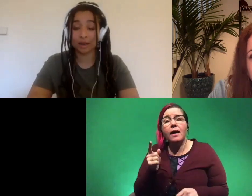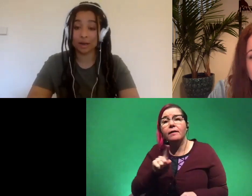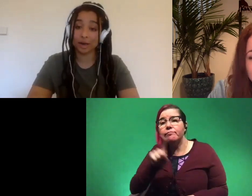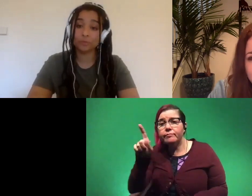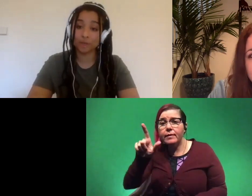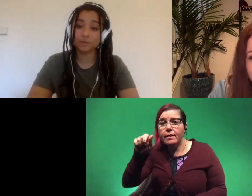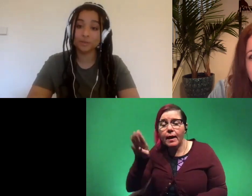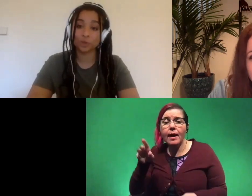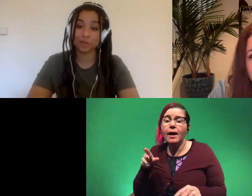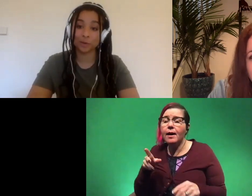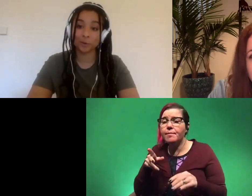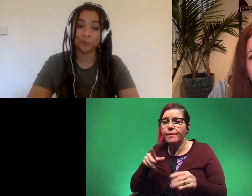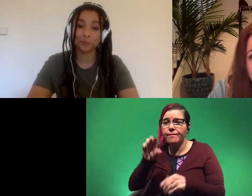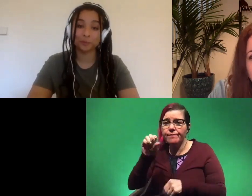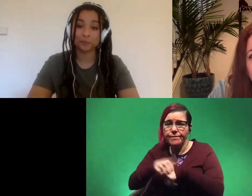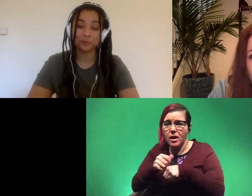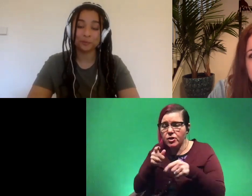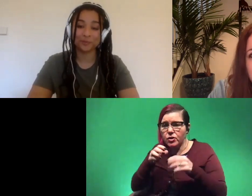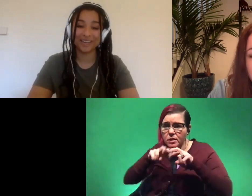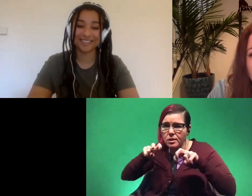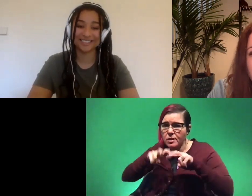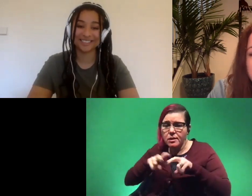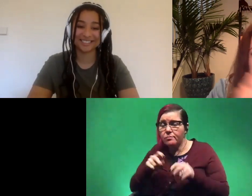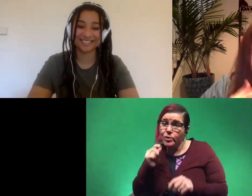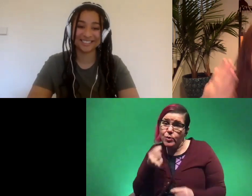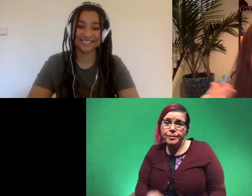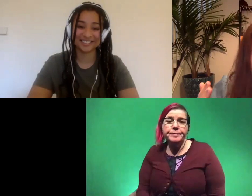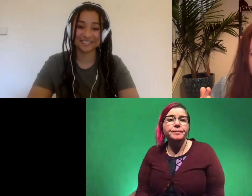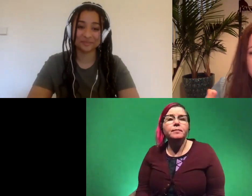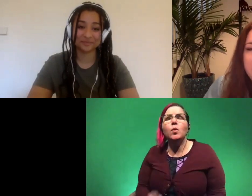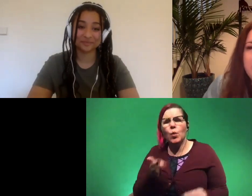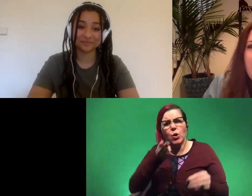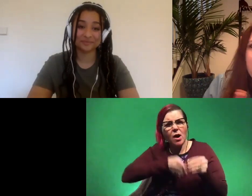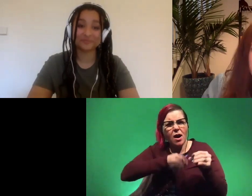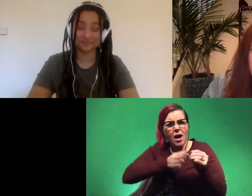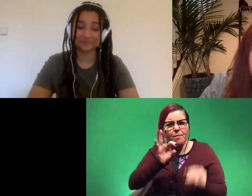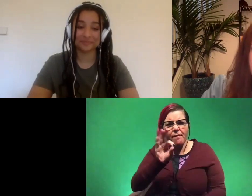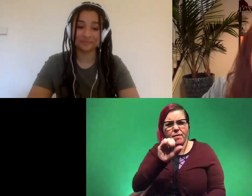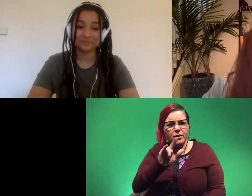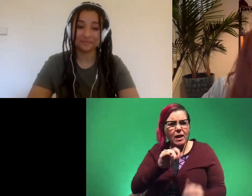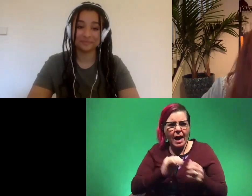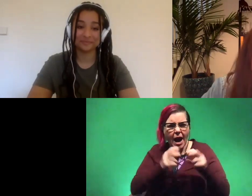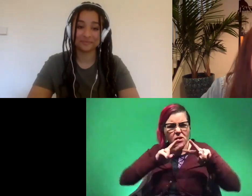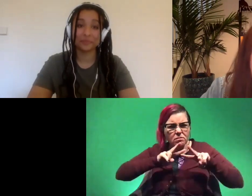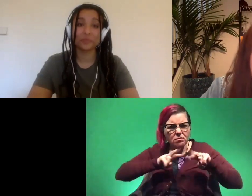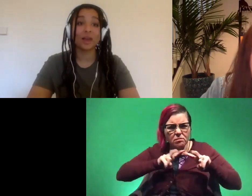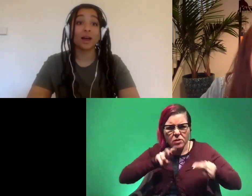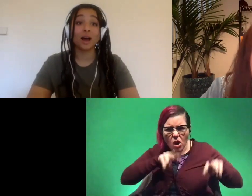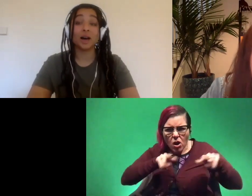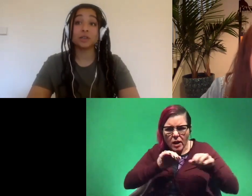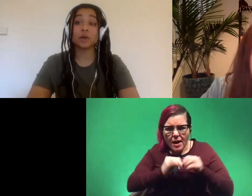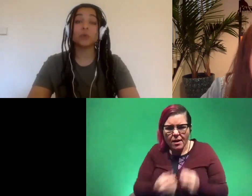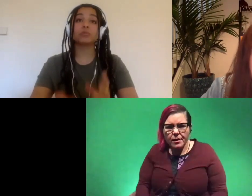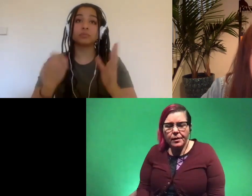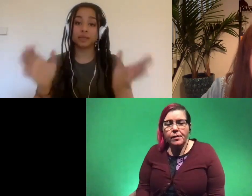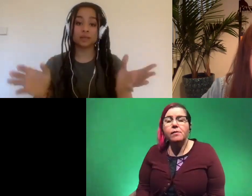uh cutting up fossils which is kind of cool awesome yeah but once you cut up the fossils like how are you looking at them uh